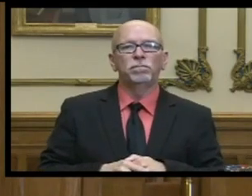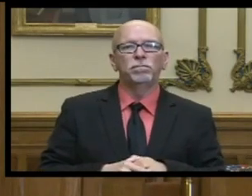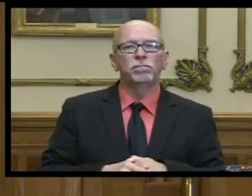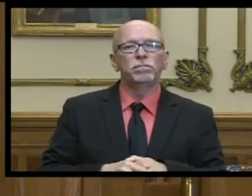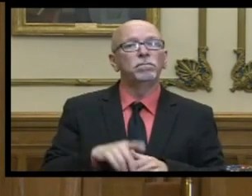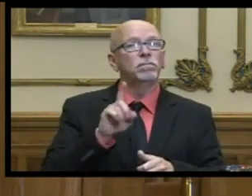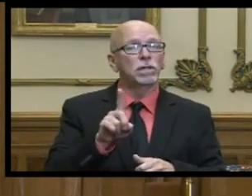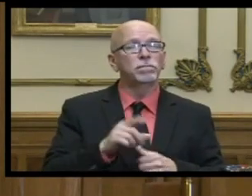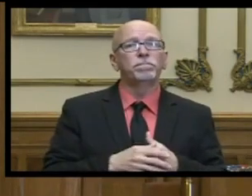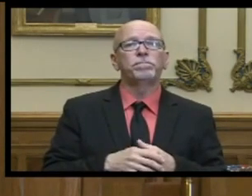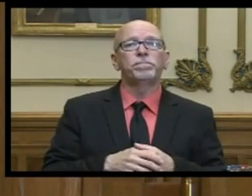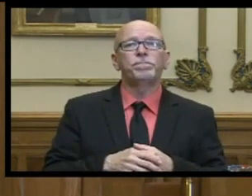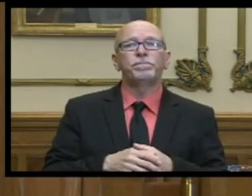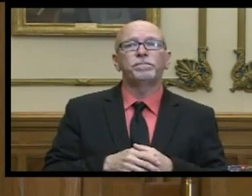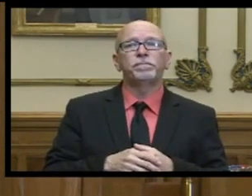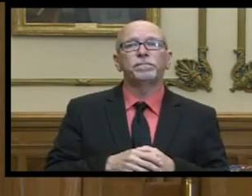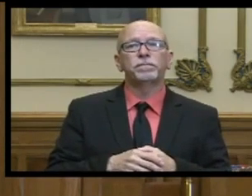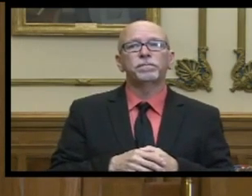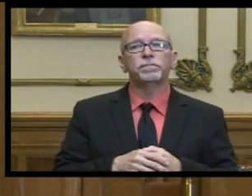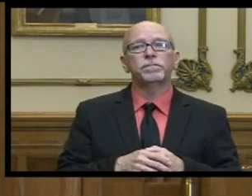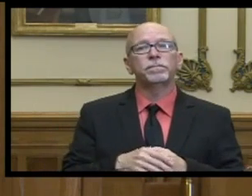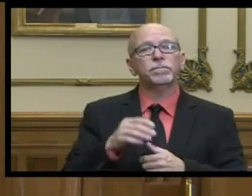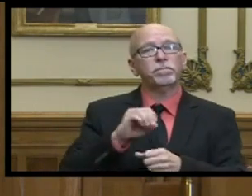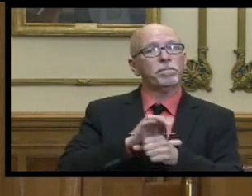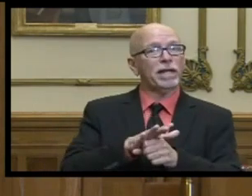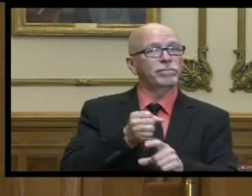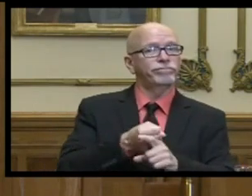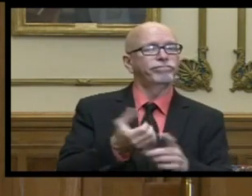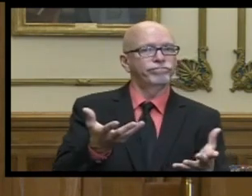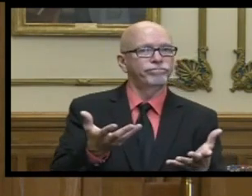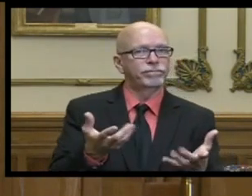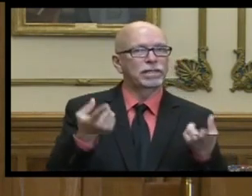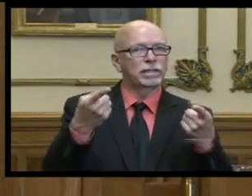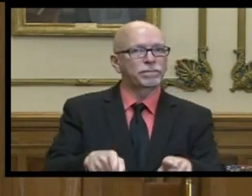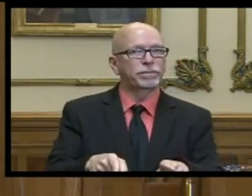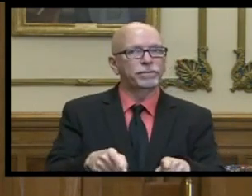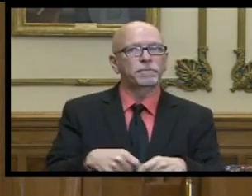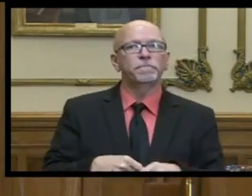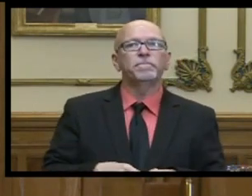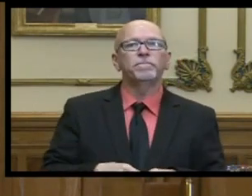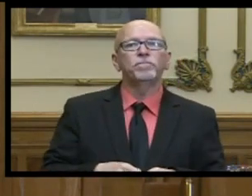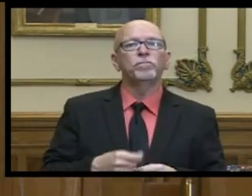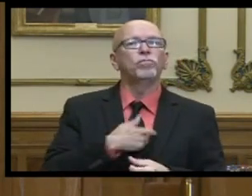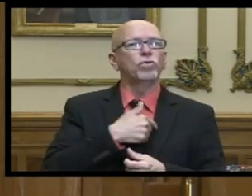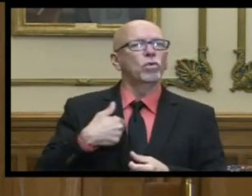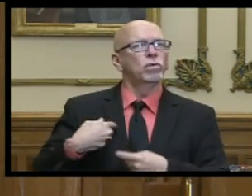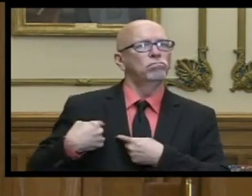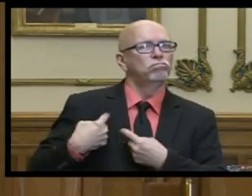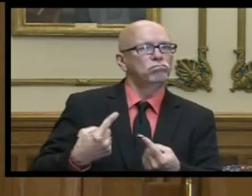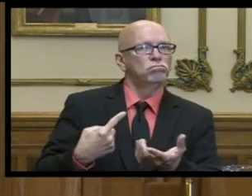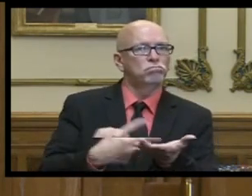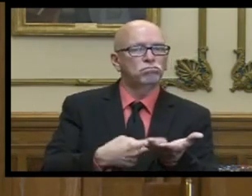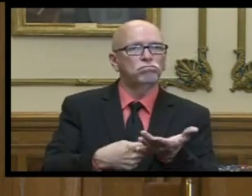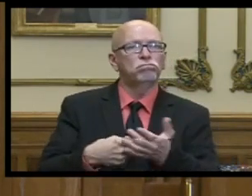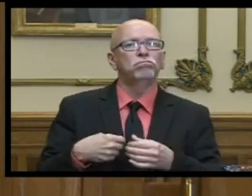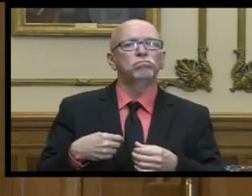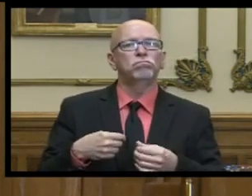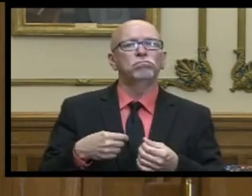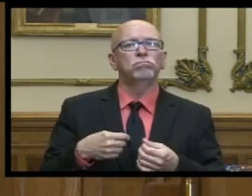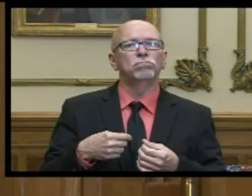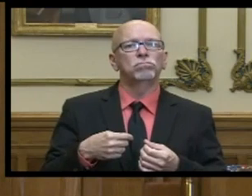but uh the pandemic hit and as we've been talking about uh the